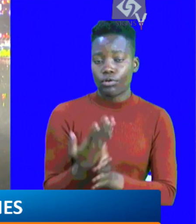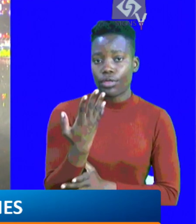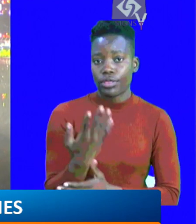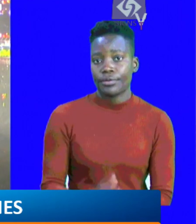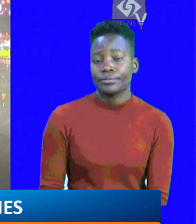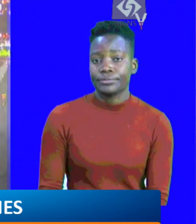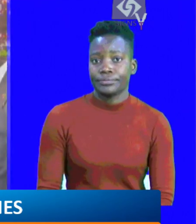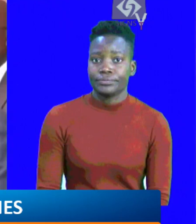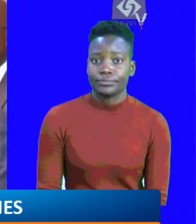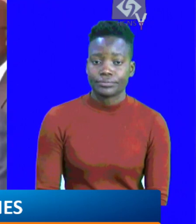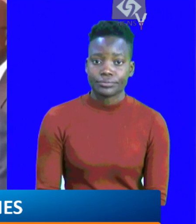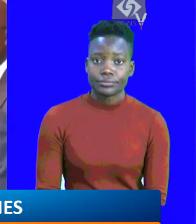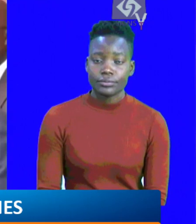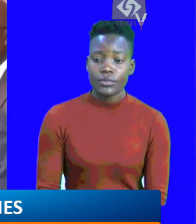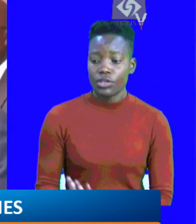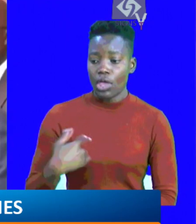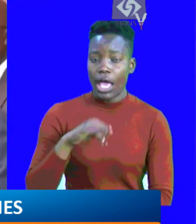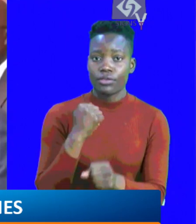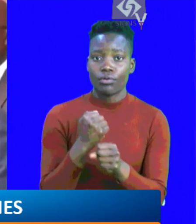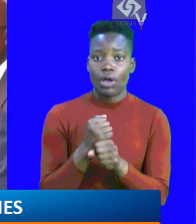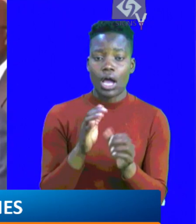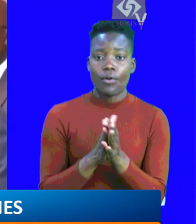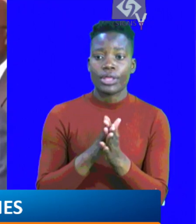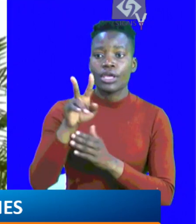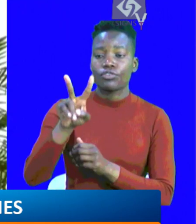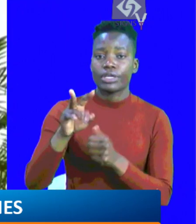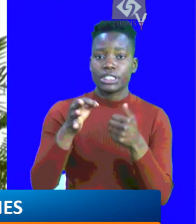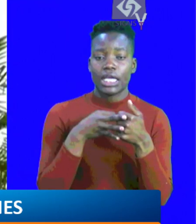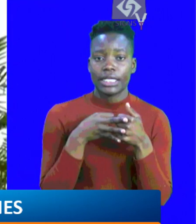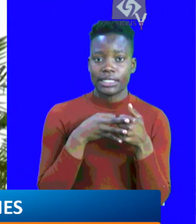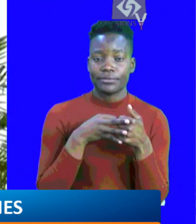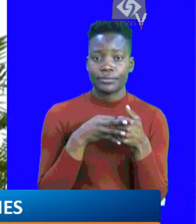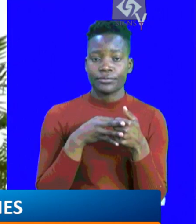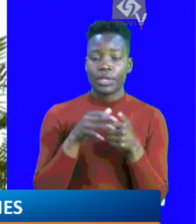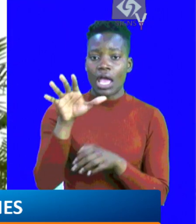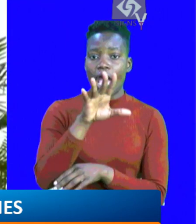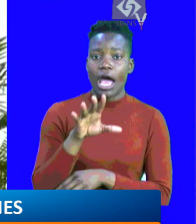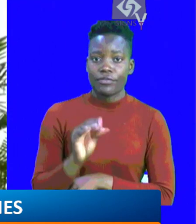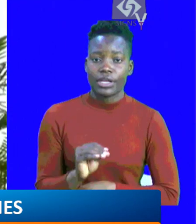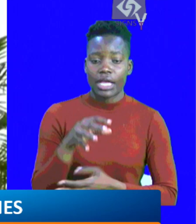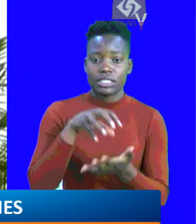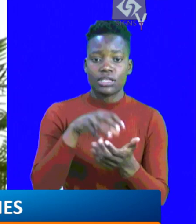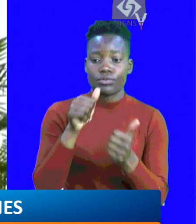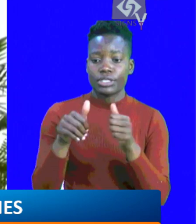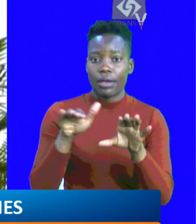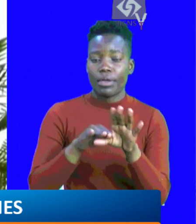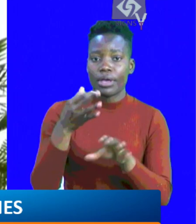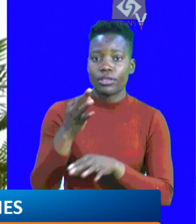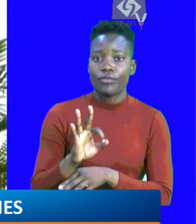decent jobs and economic growth. We will work with the 28